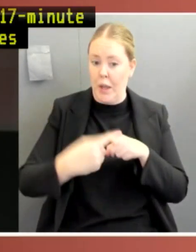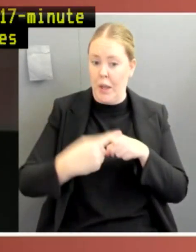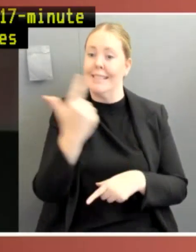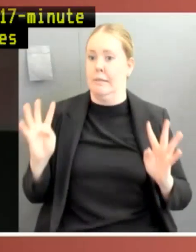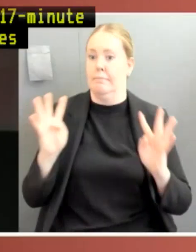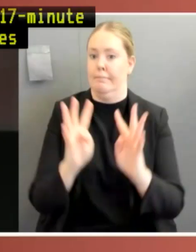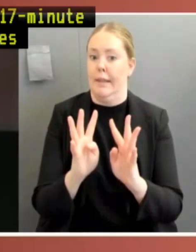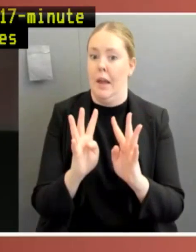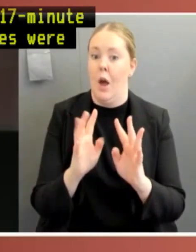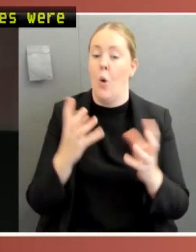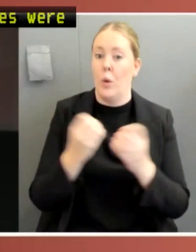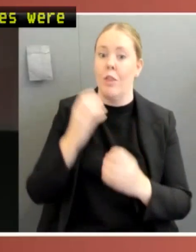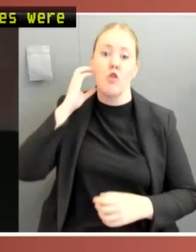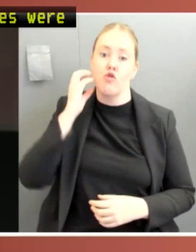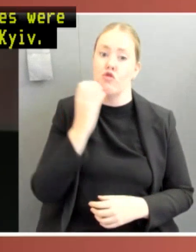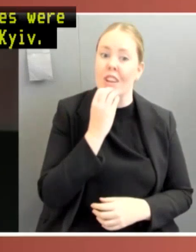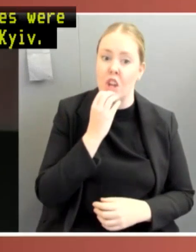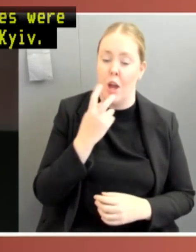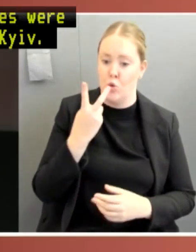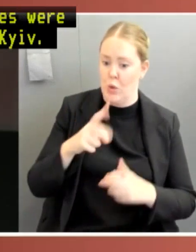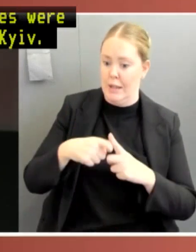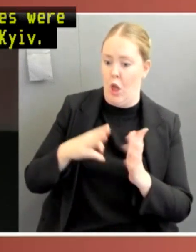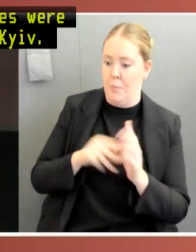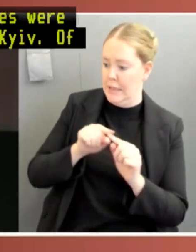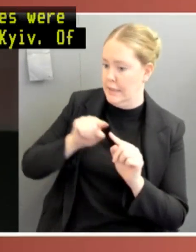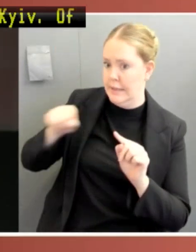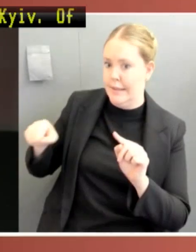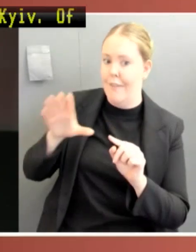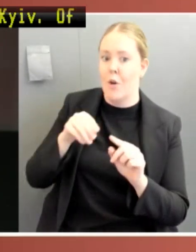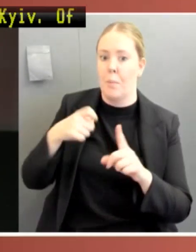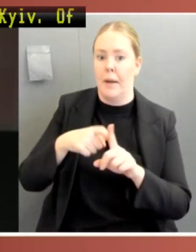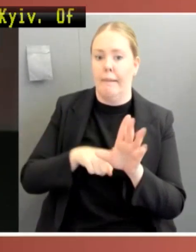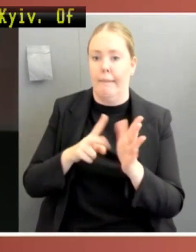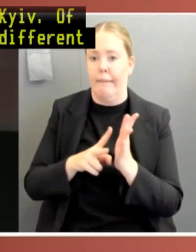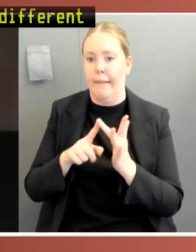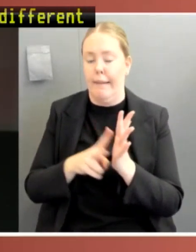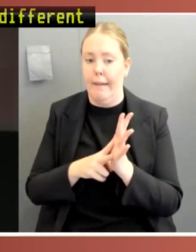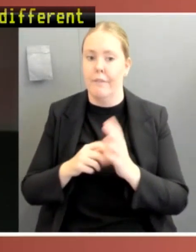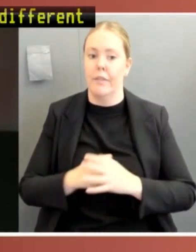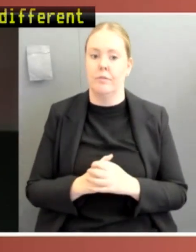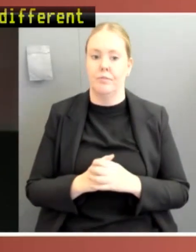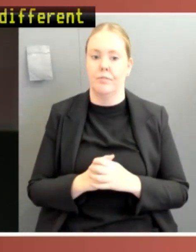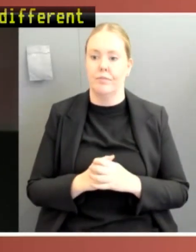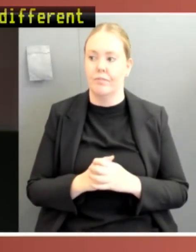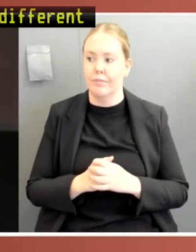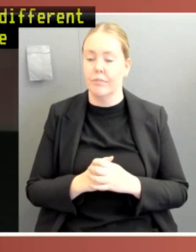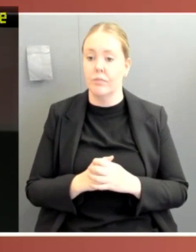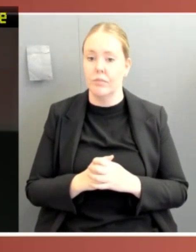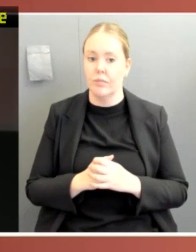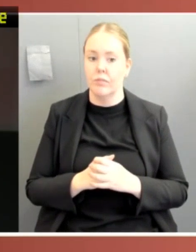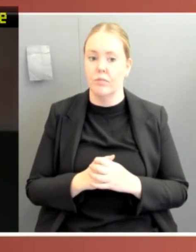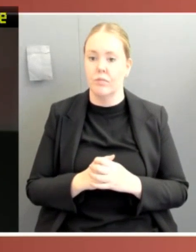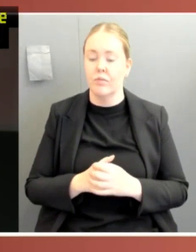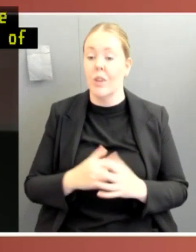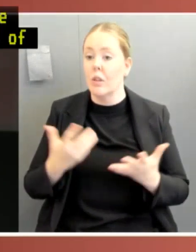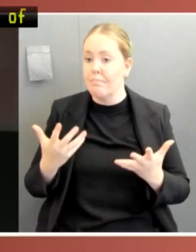Of course, pandemics present different challenges to war. As large collected bodies comprised of relatively older people that tend to be in close contact with